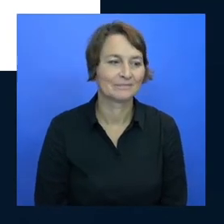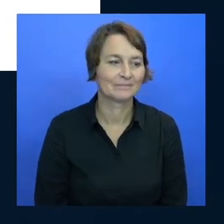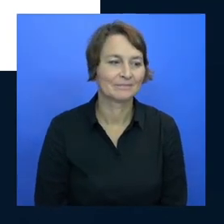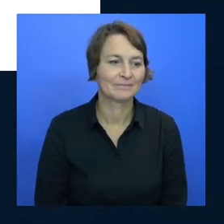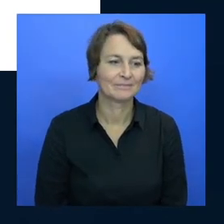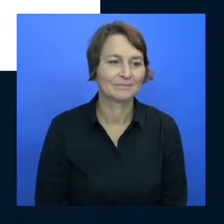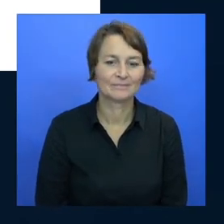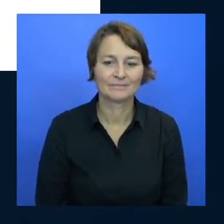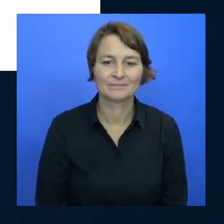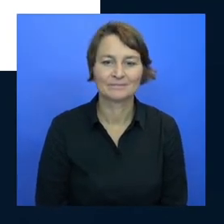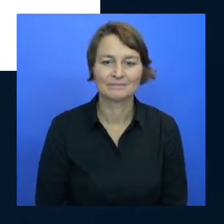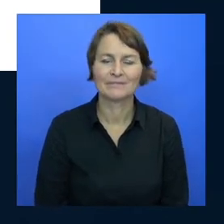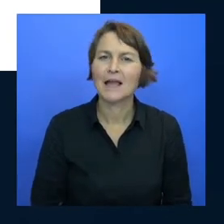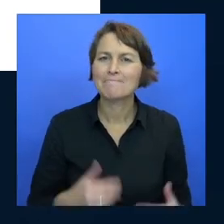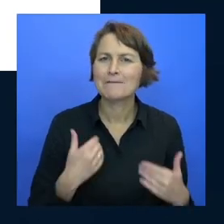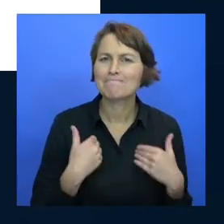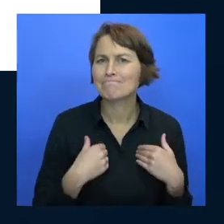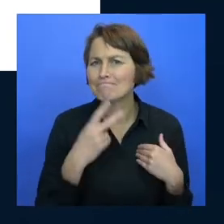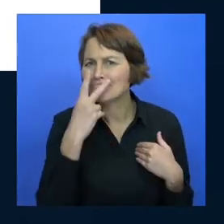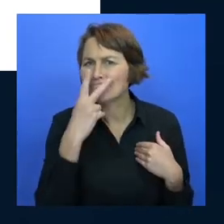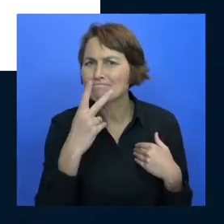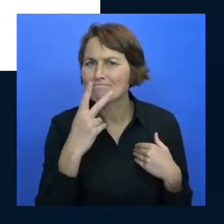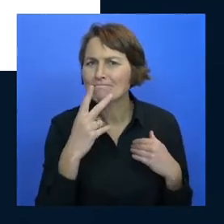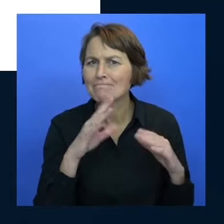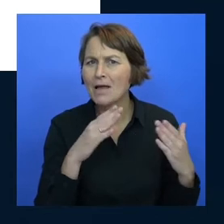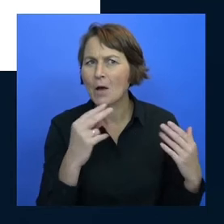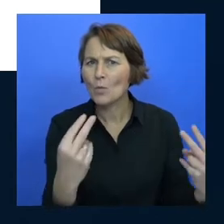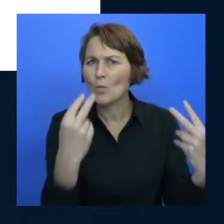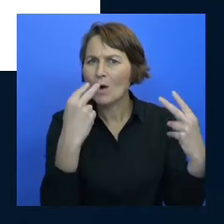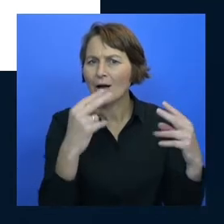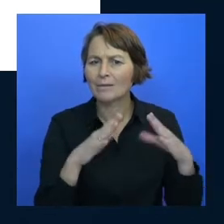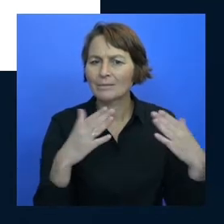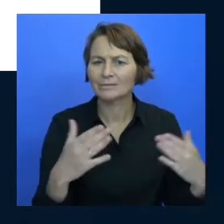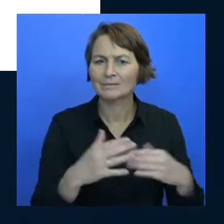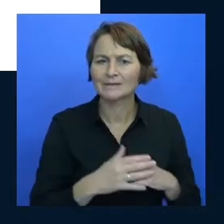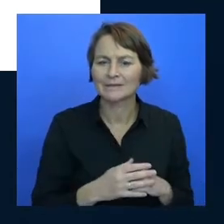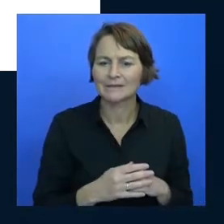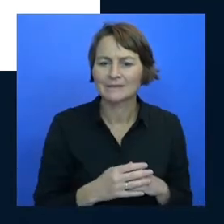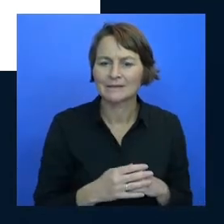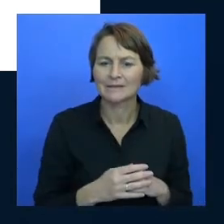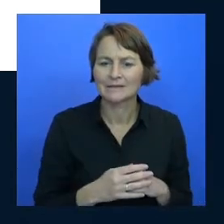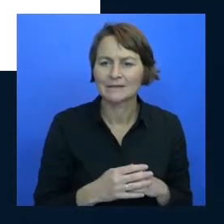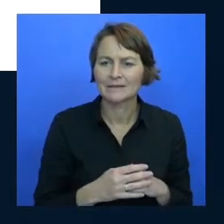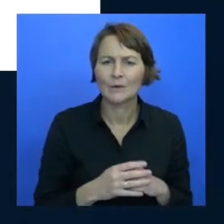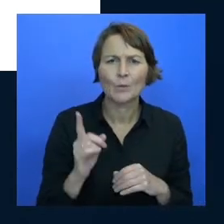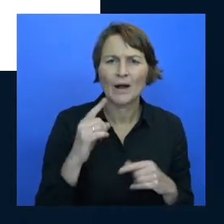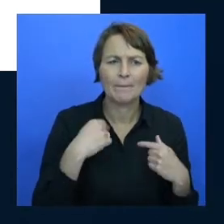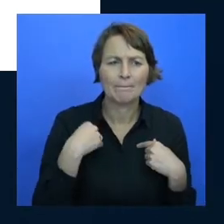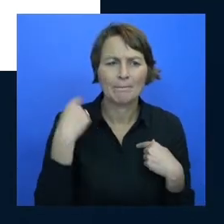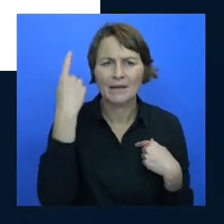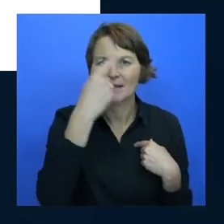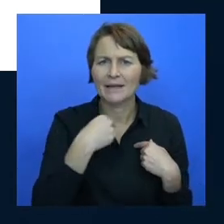I'm gonna be interested in seeing how this looks to our friends if I am a little person in the corner or will they share them